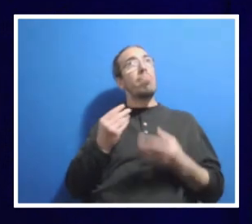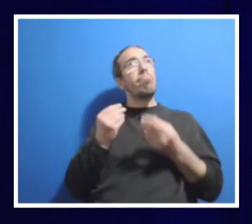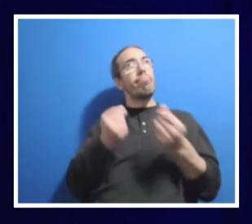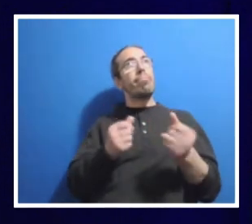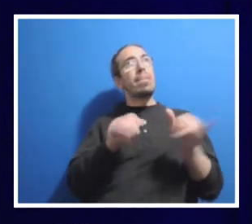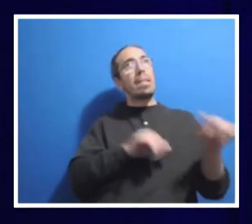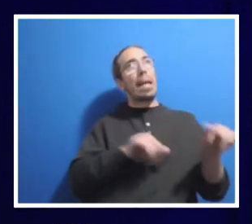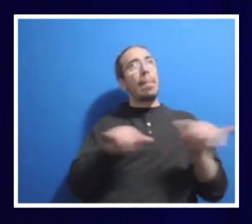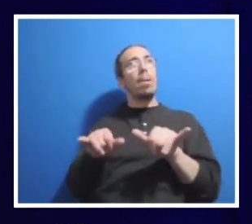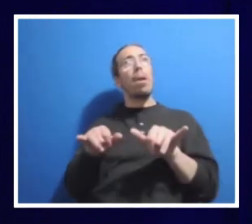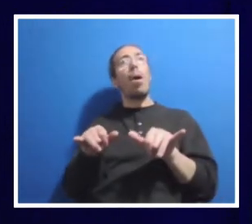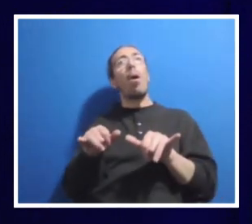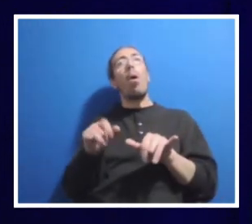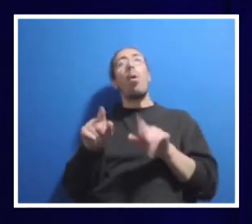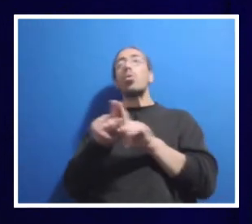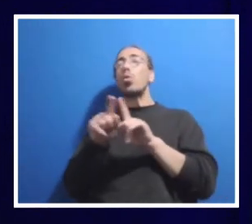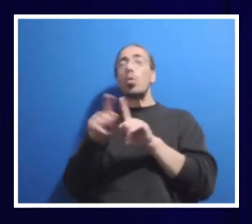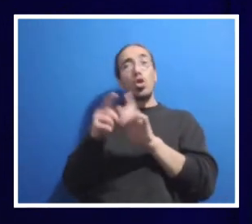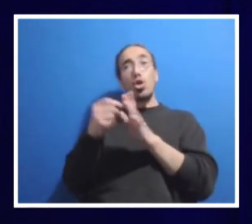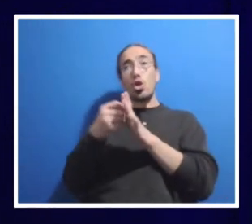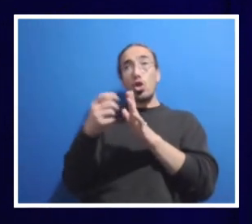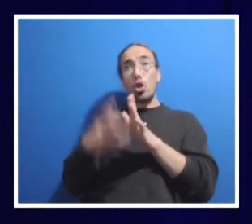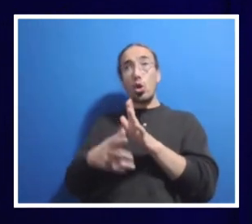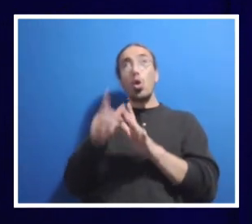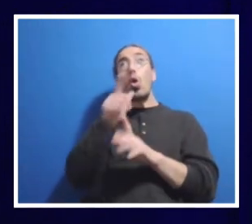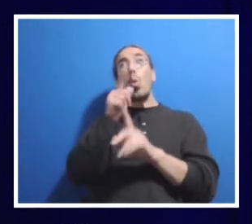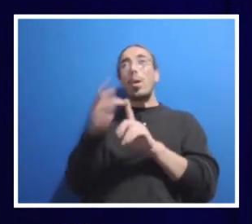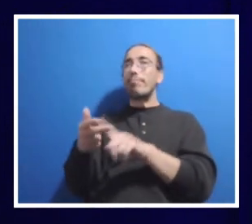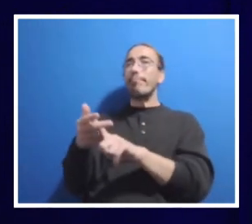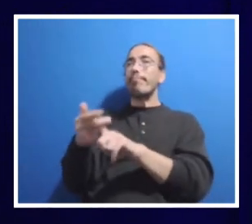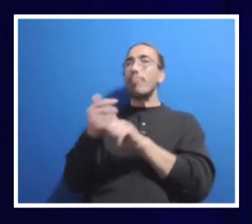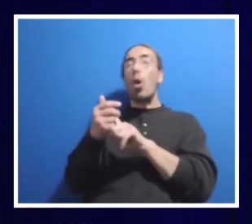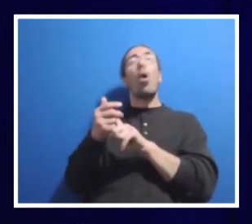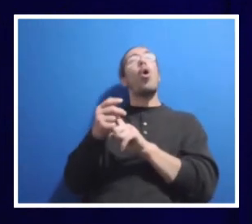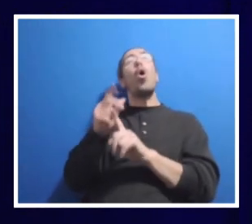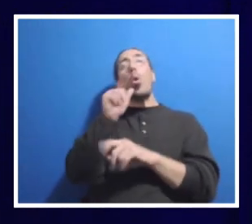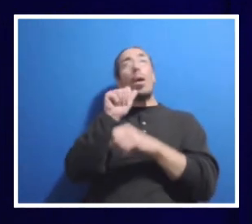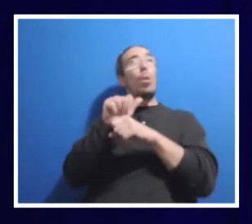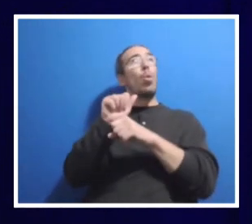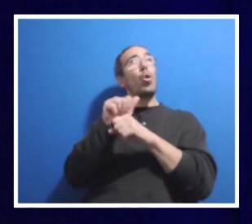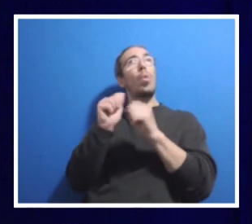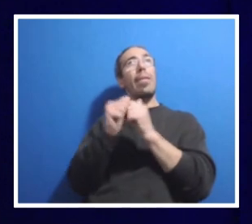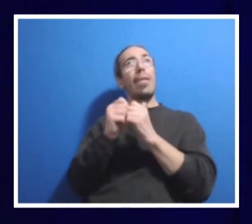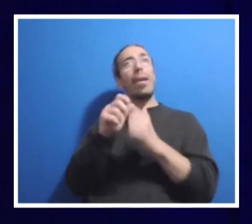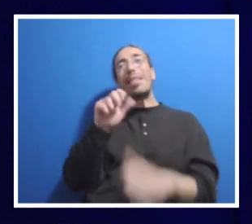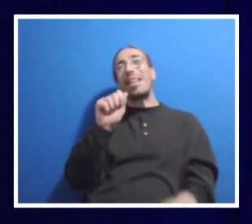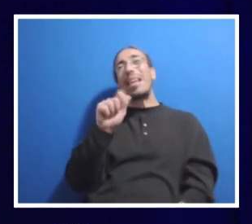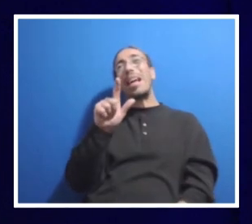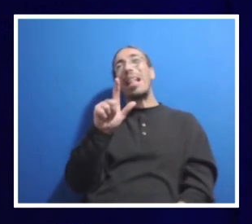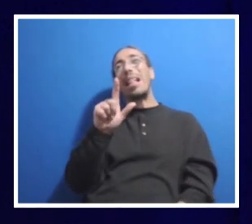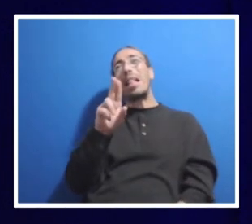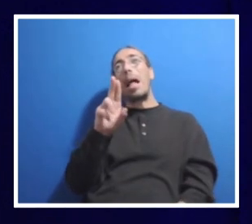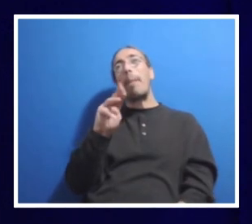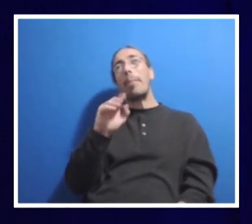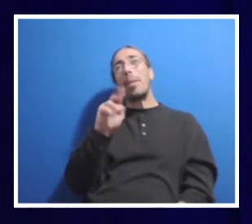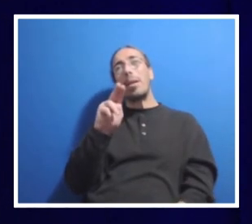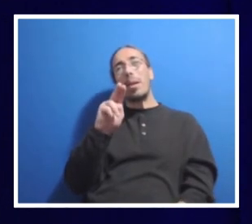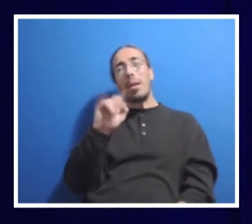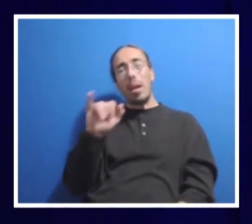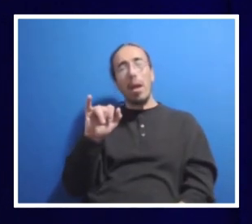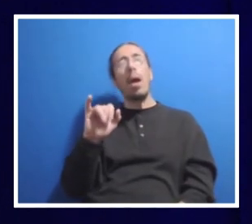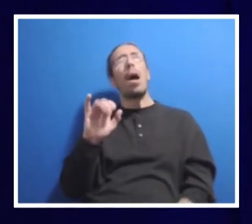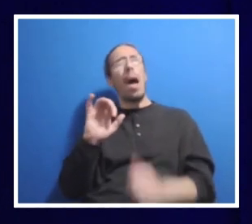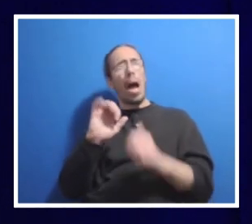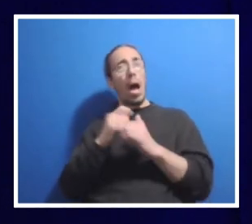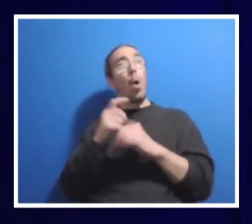the students that we attract, who they work with, the alumni. So the way that I've been talking about the Commonwealth campuses is